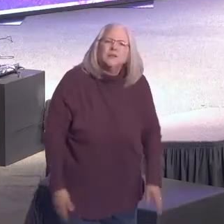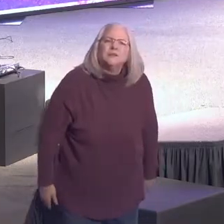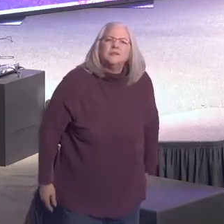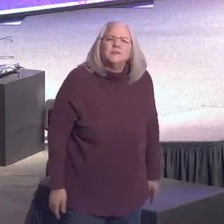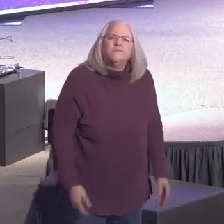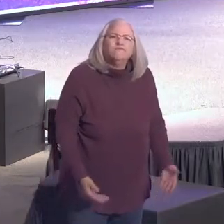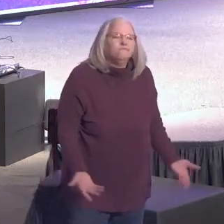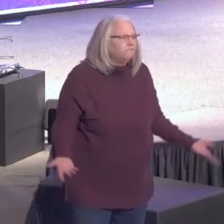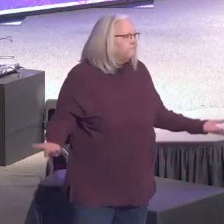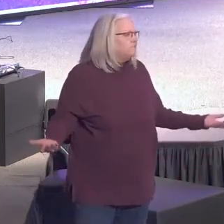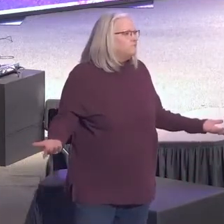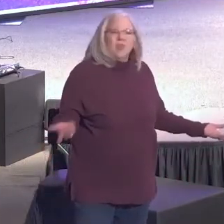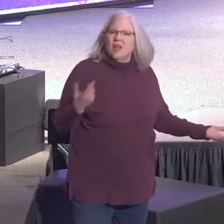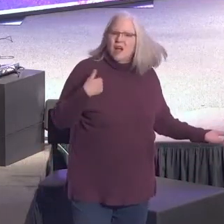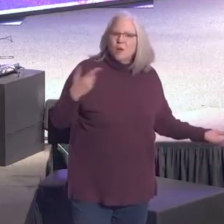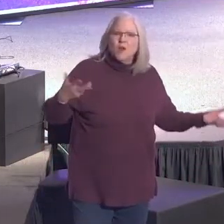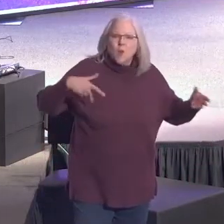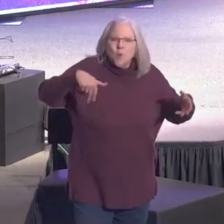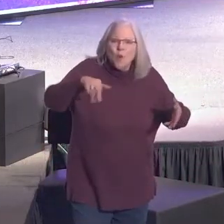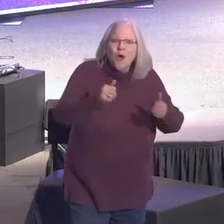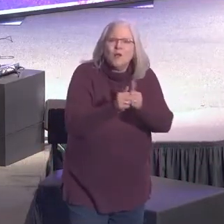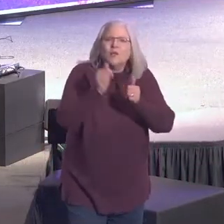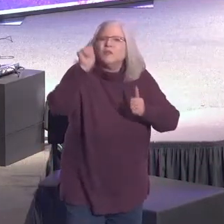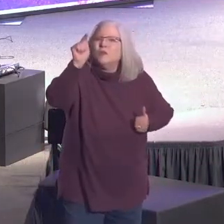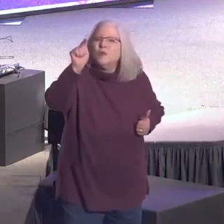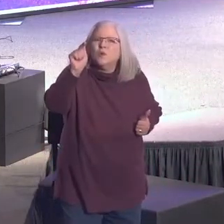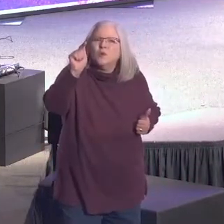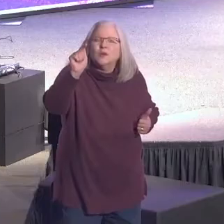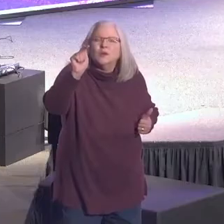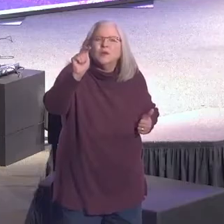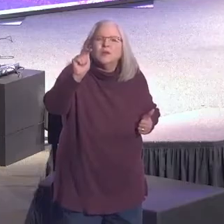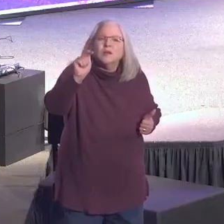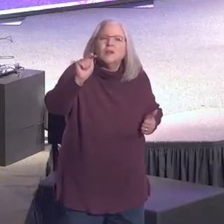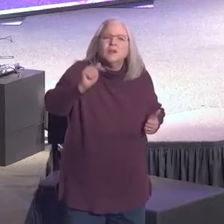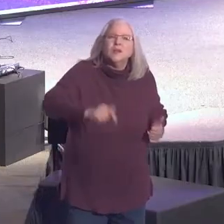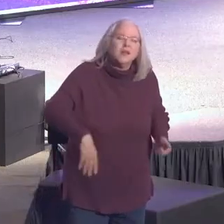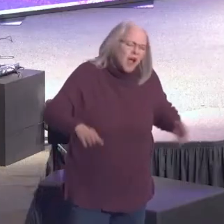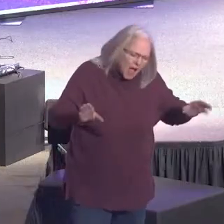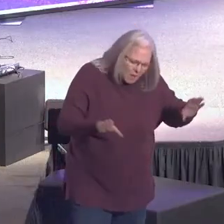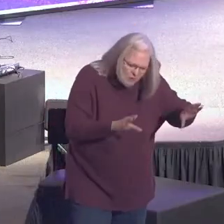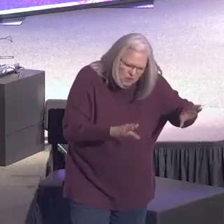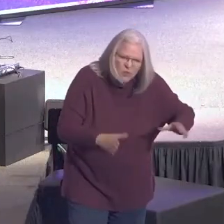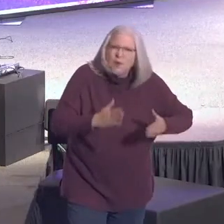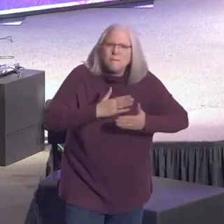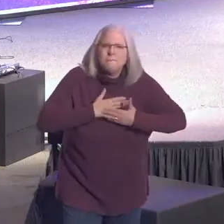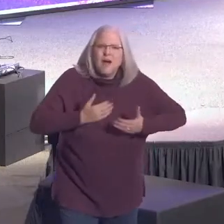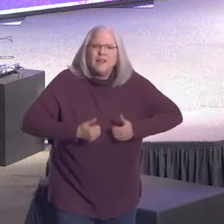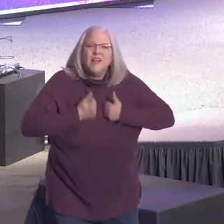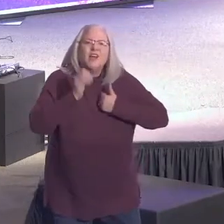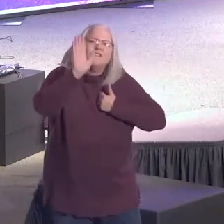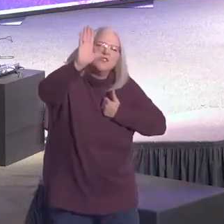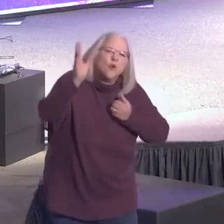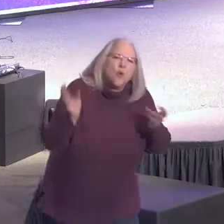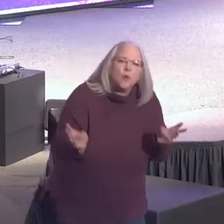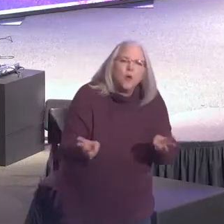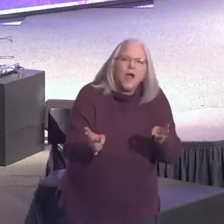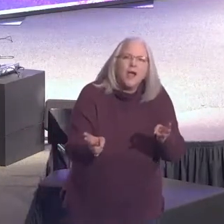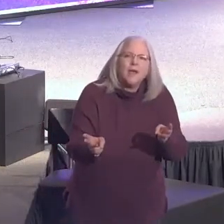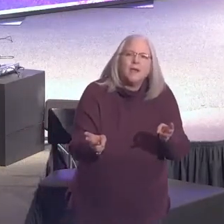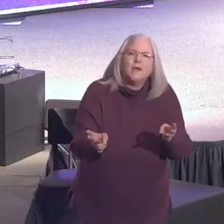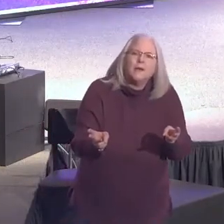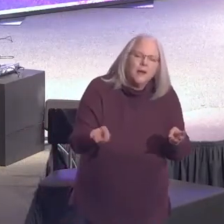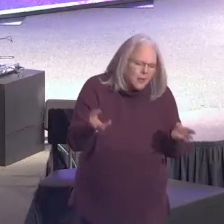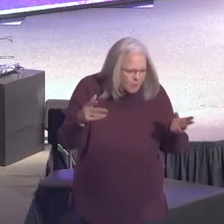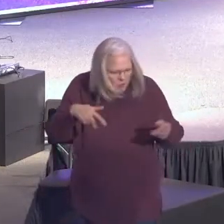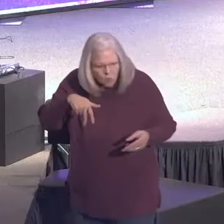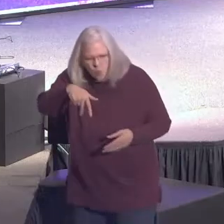want. I want to walk with you. I'm doing life your way. Even if it costs me everything, I'm going to walk